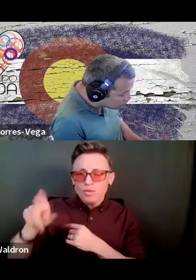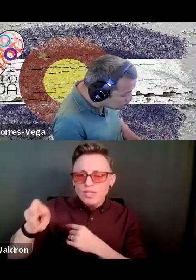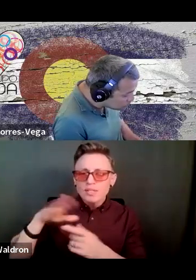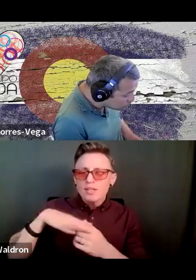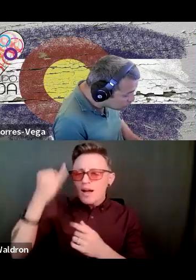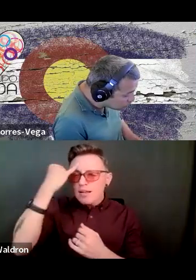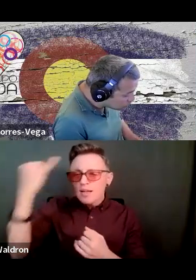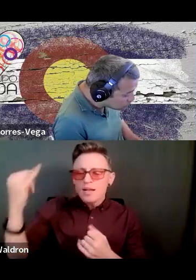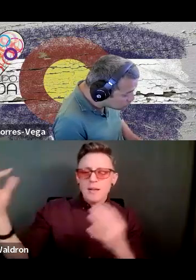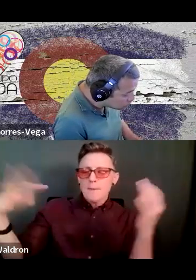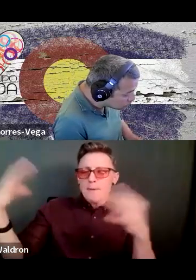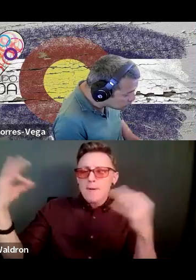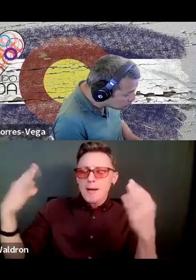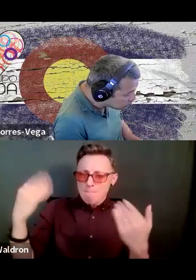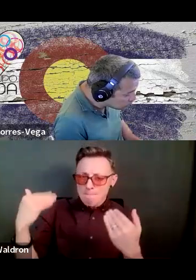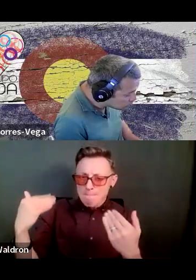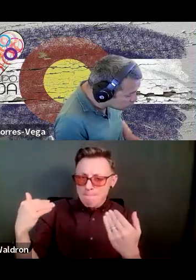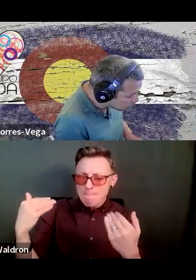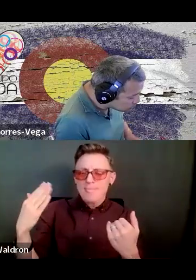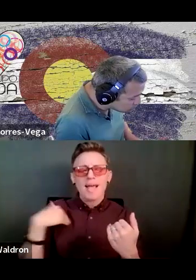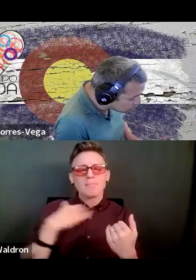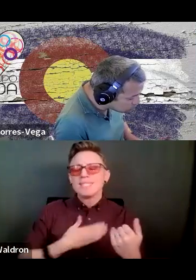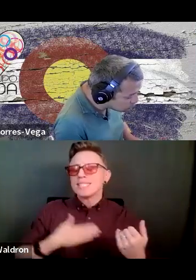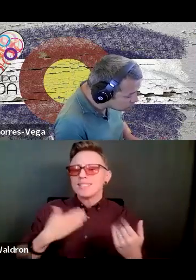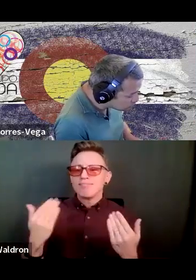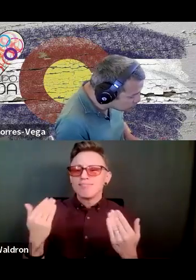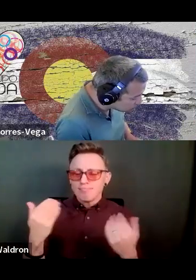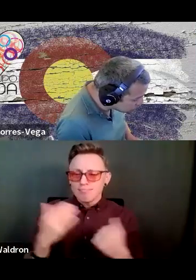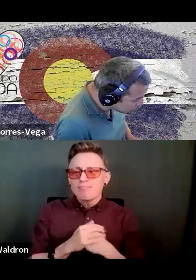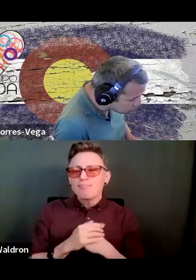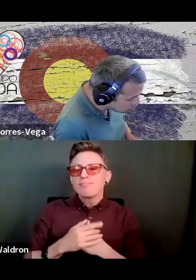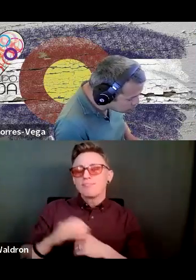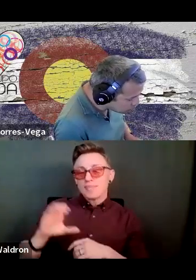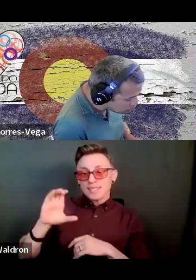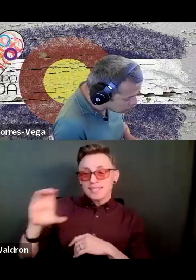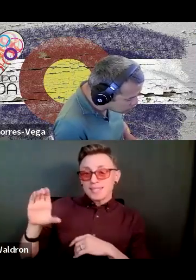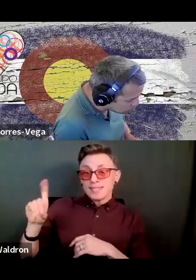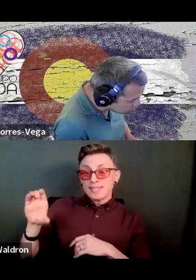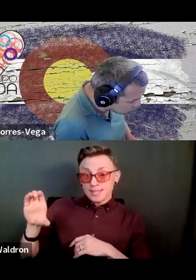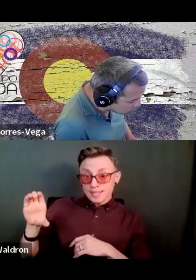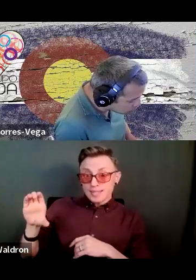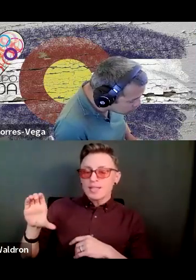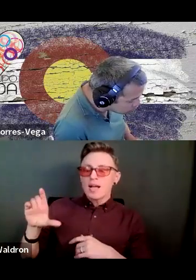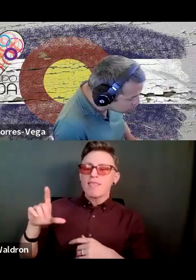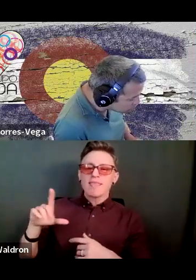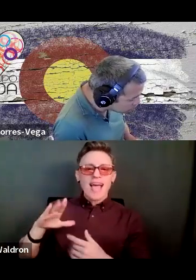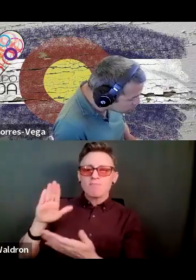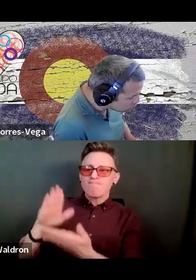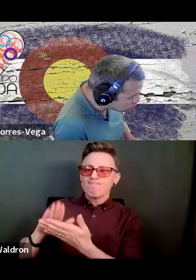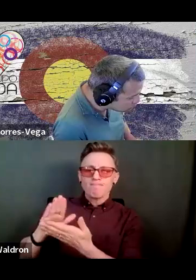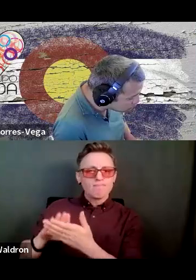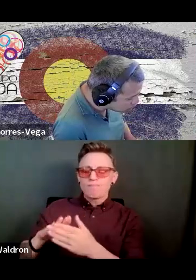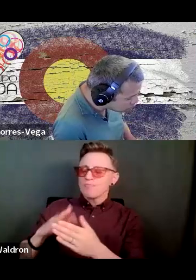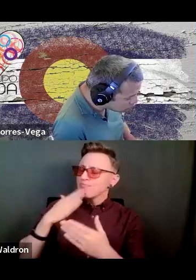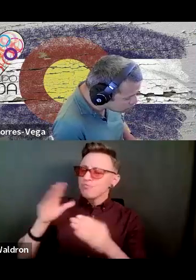ideas, which I commend the Colorado Cross Disability Coalition for providing this opportunity. This